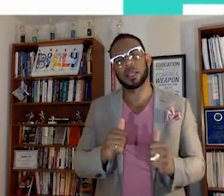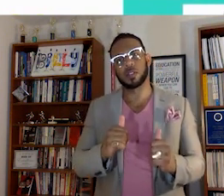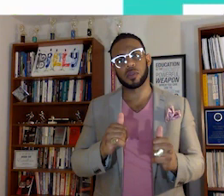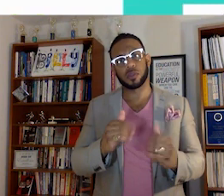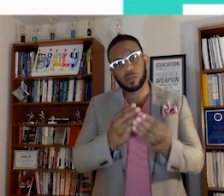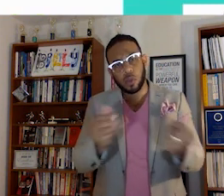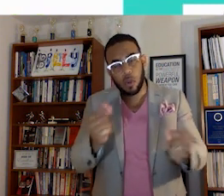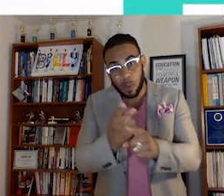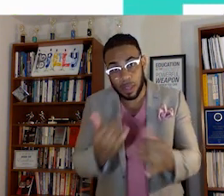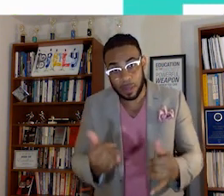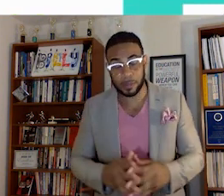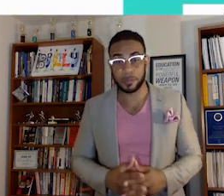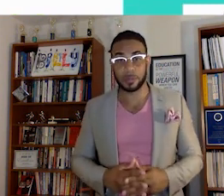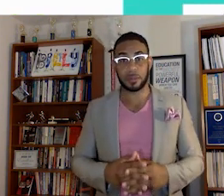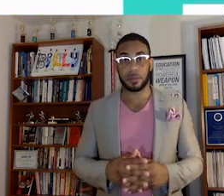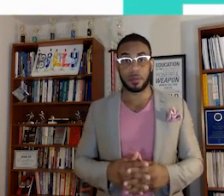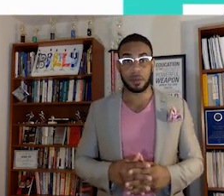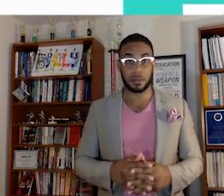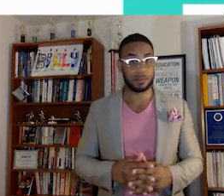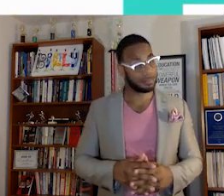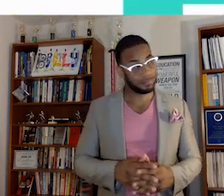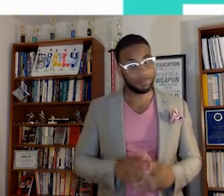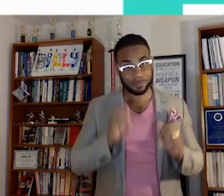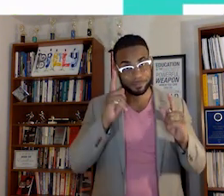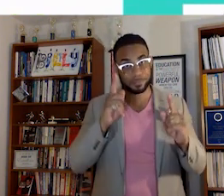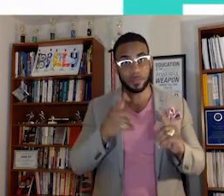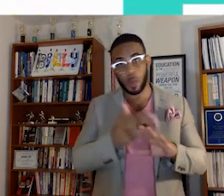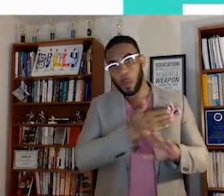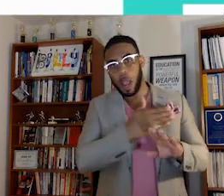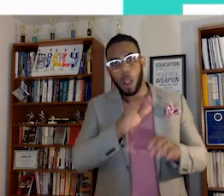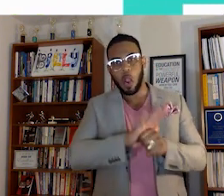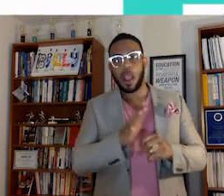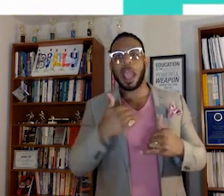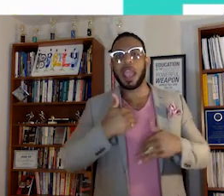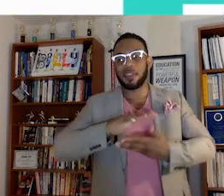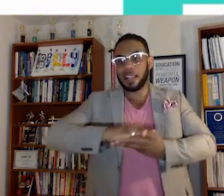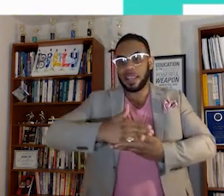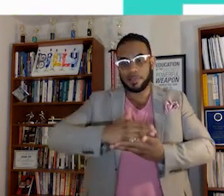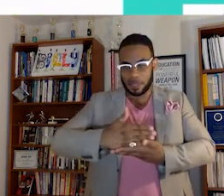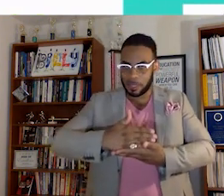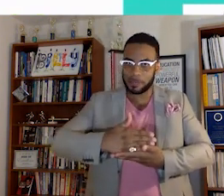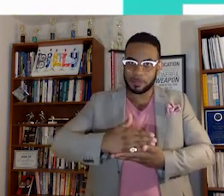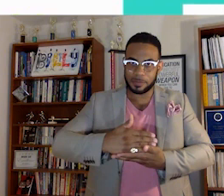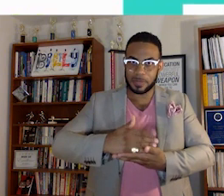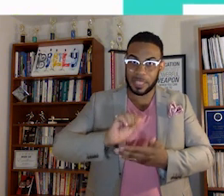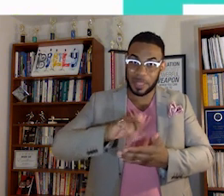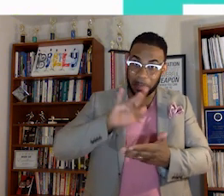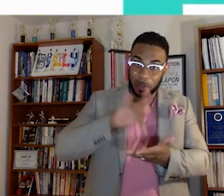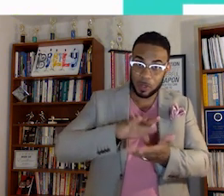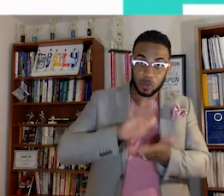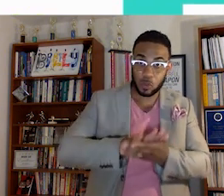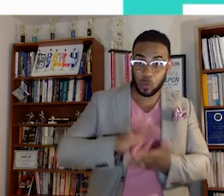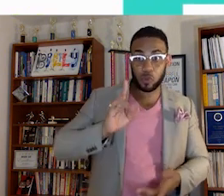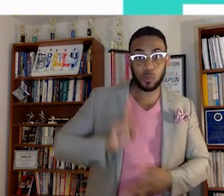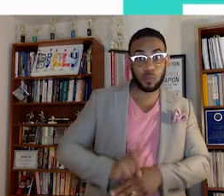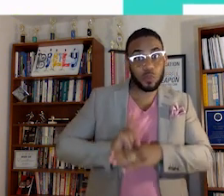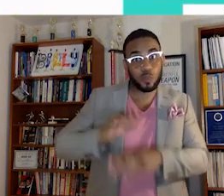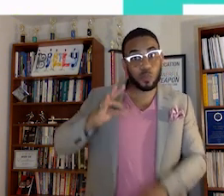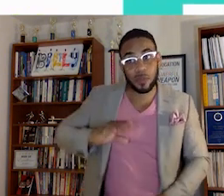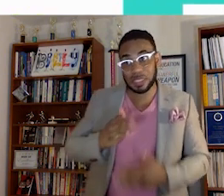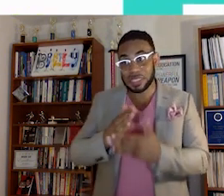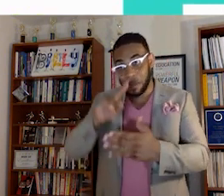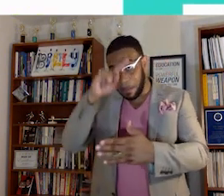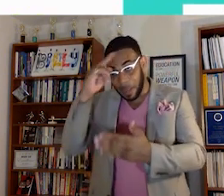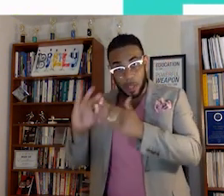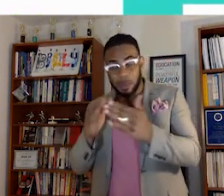solve right now. So prior to covid, you know, having a laptop and middle school was a privilege to some